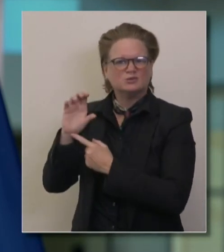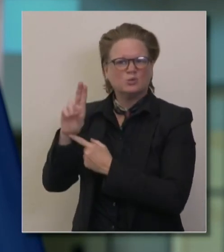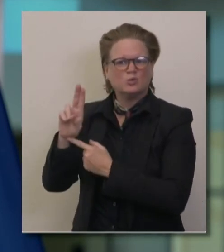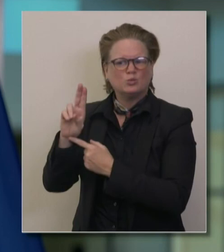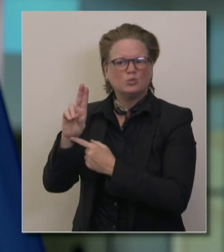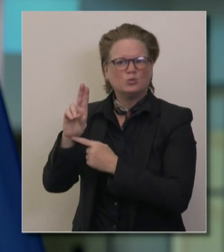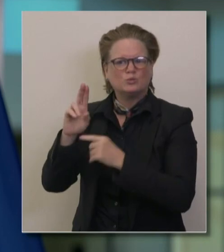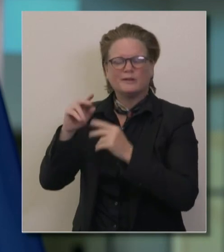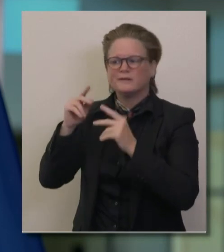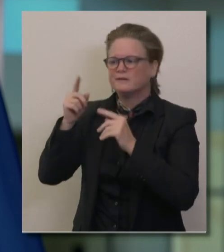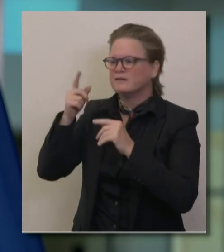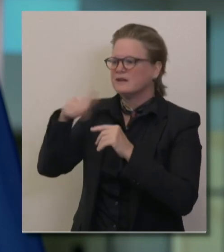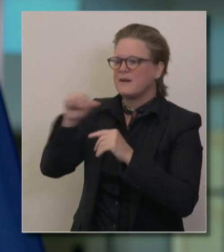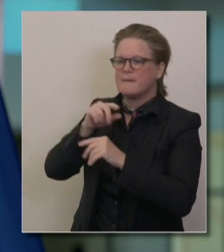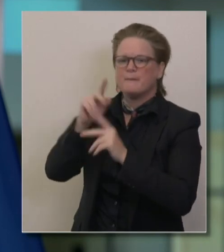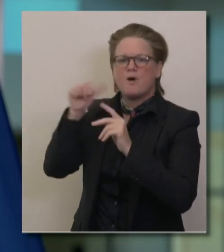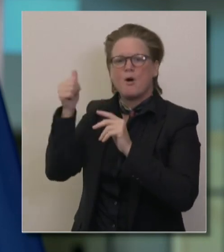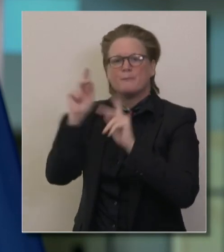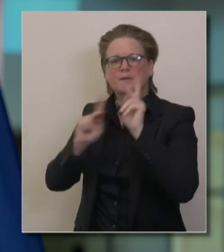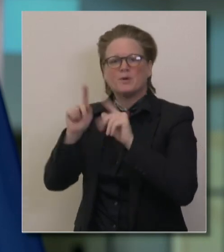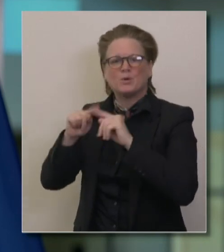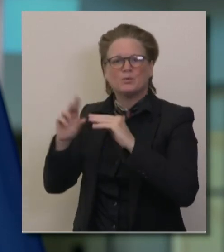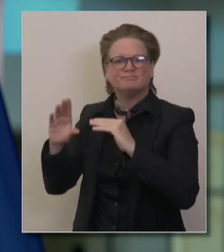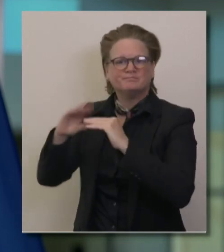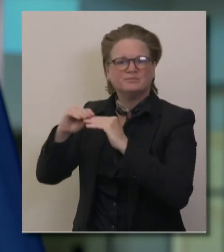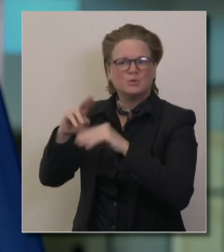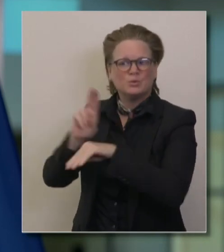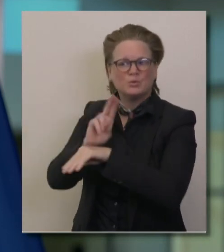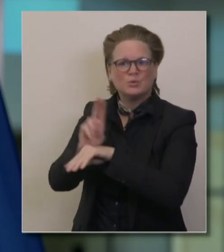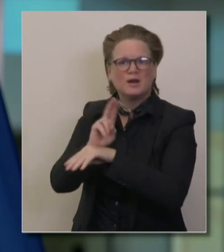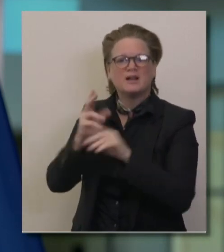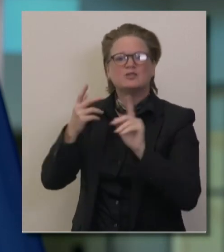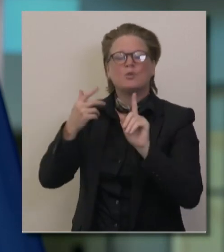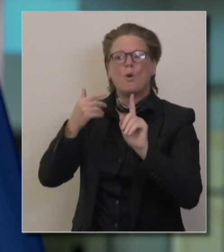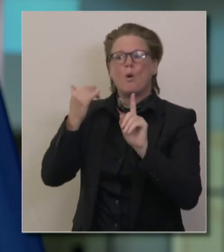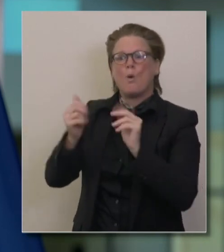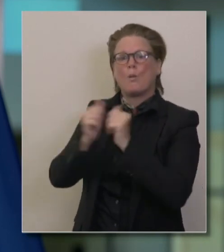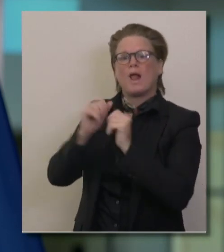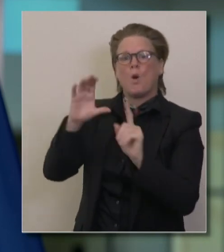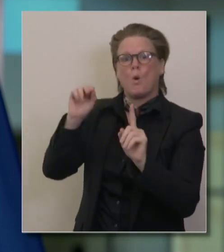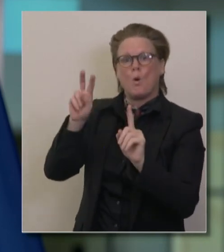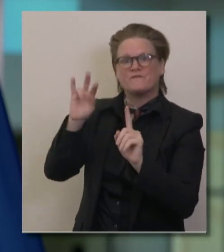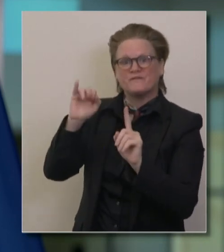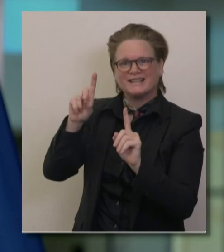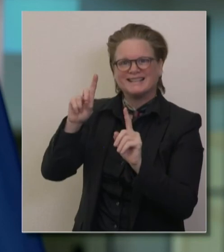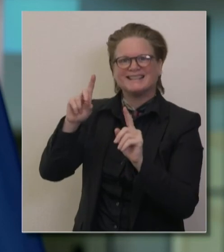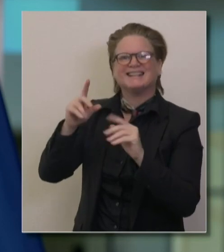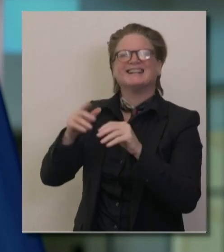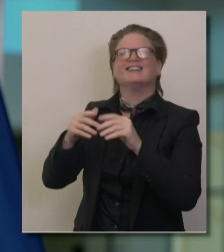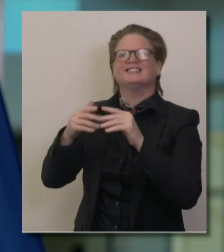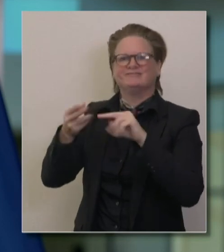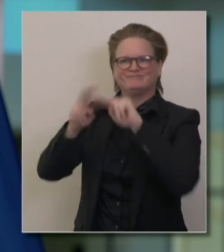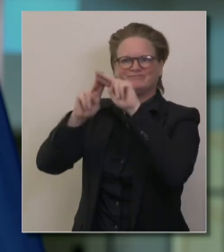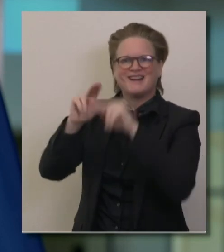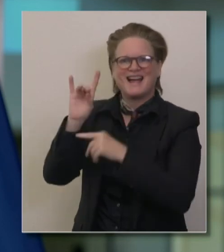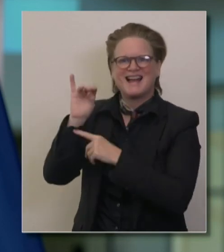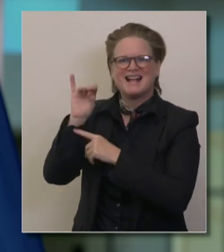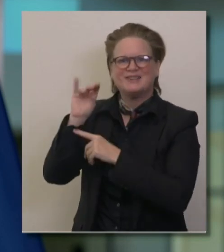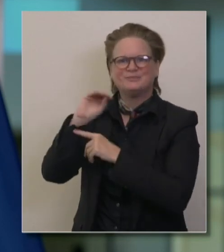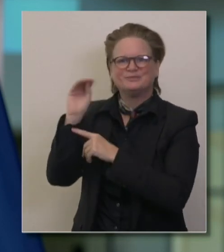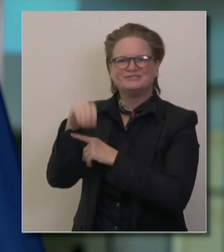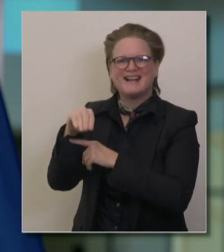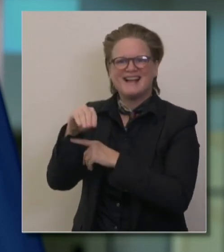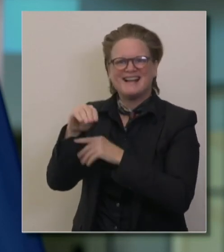impacted. That's why with the great work in partnership with our hospital partners, they have made decisions about how to